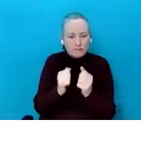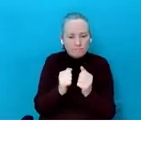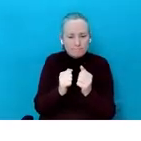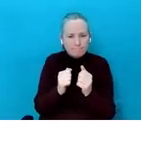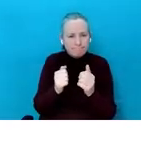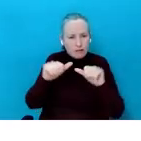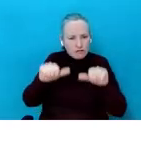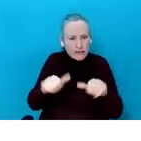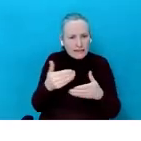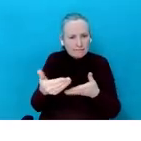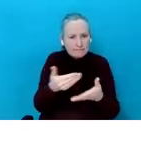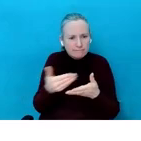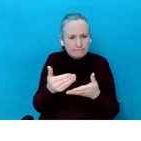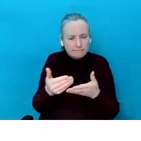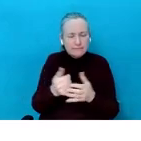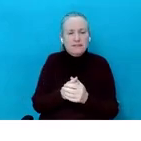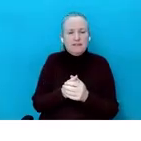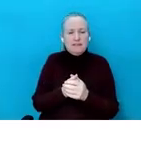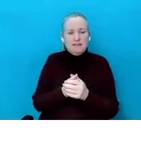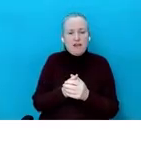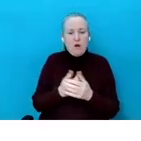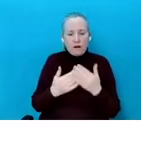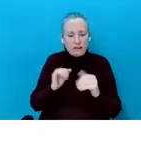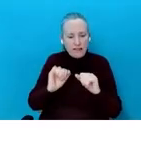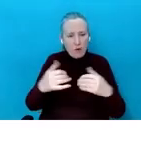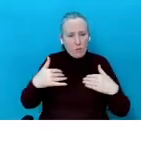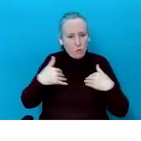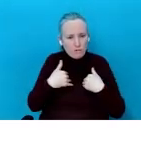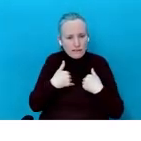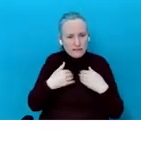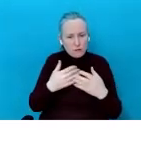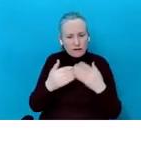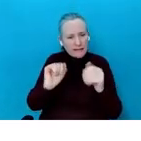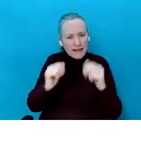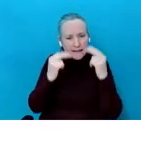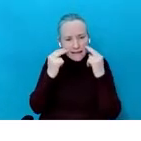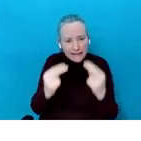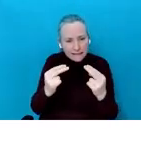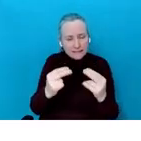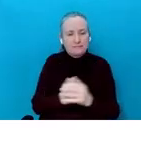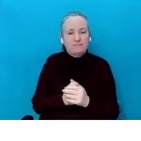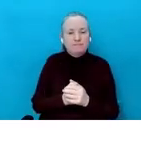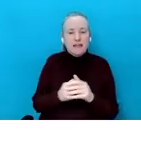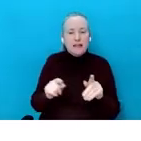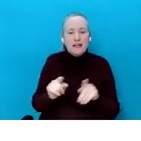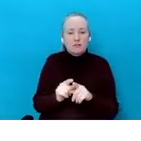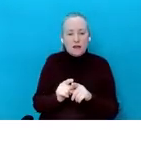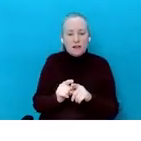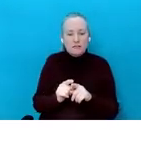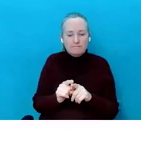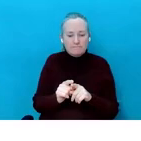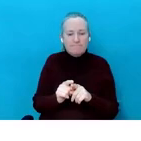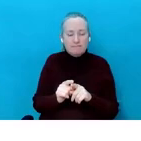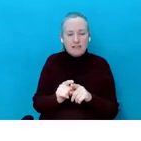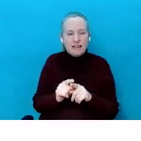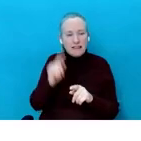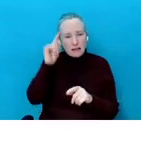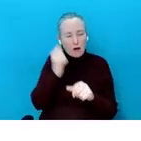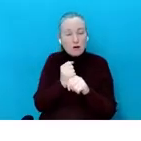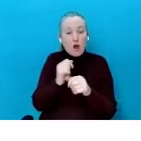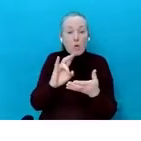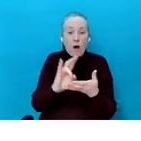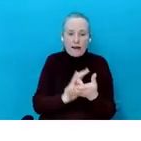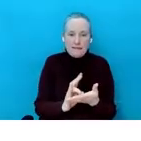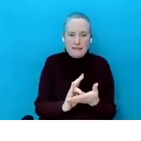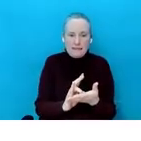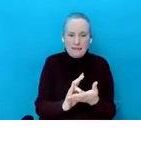your what their concerns are, what their needs are. Focusing on quality. Don't get hung up on the number of hours a day